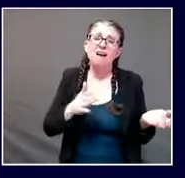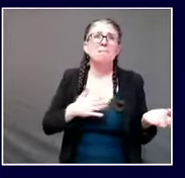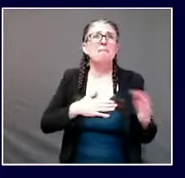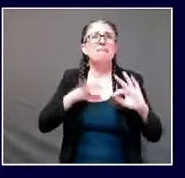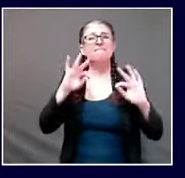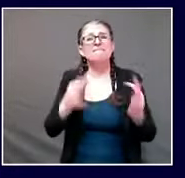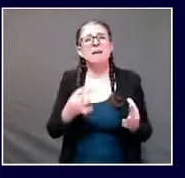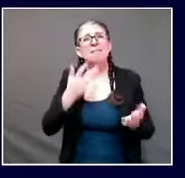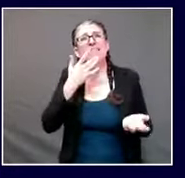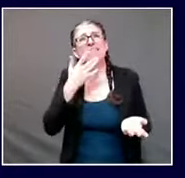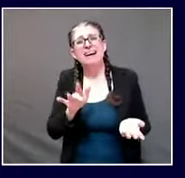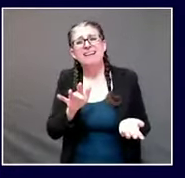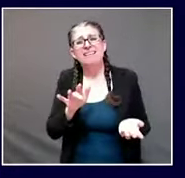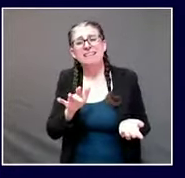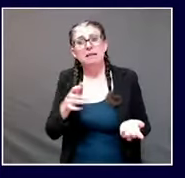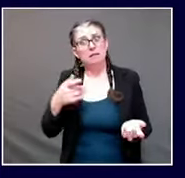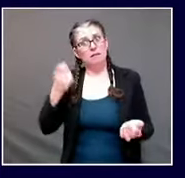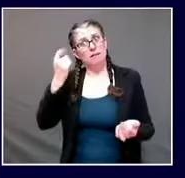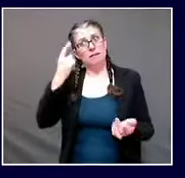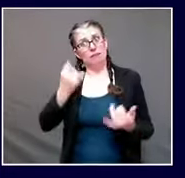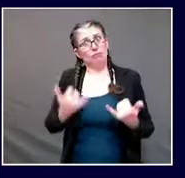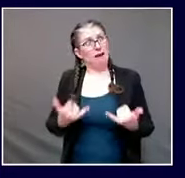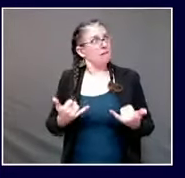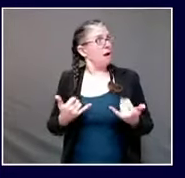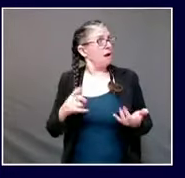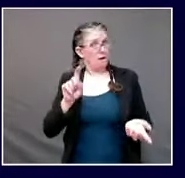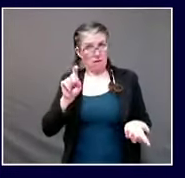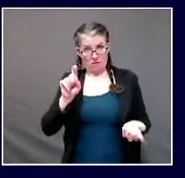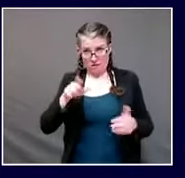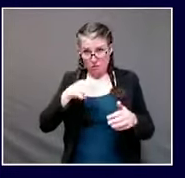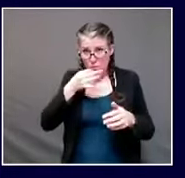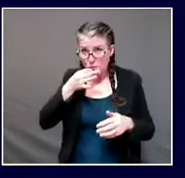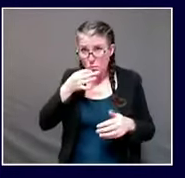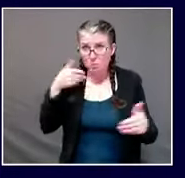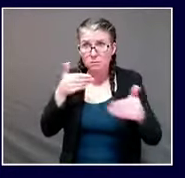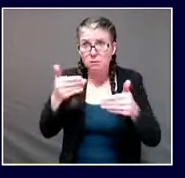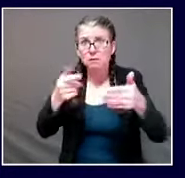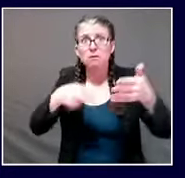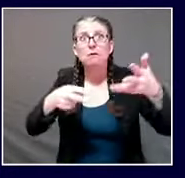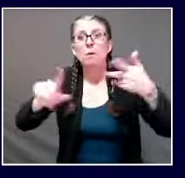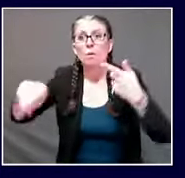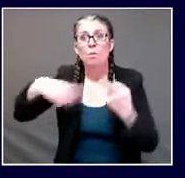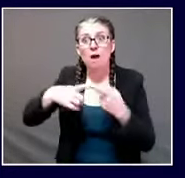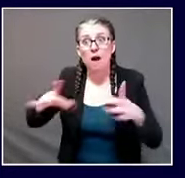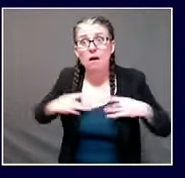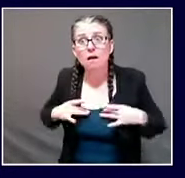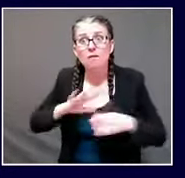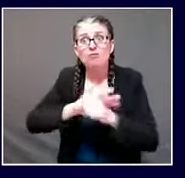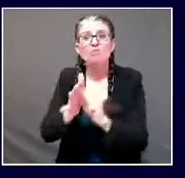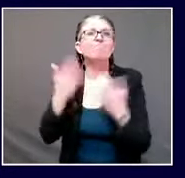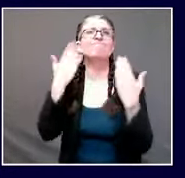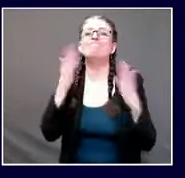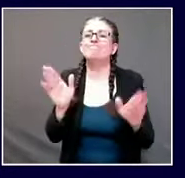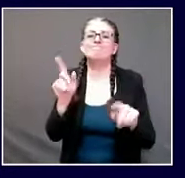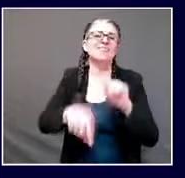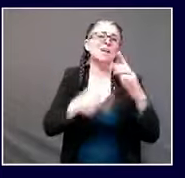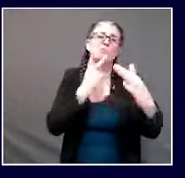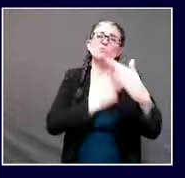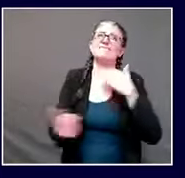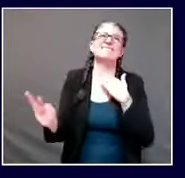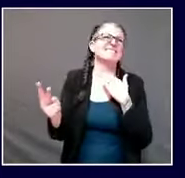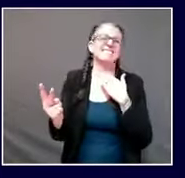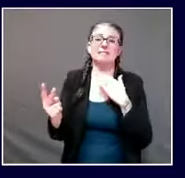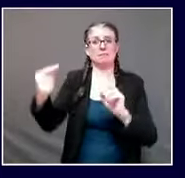virus. Bottom line, they said, the virus is real. It's highly contagious. It's virulent.